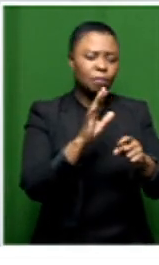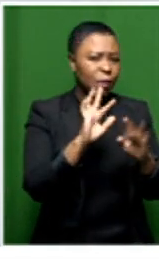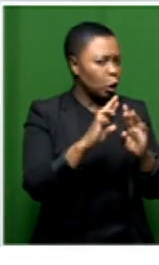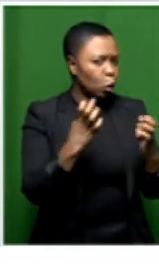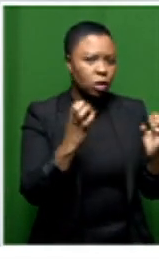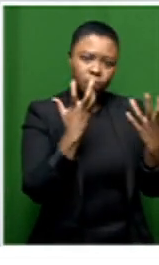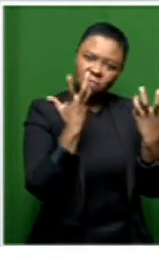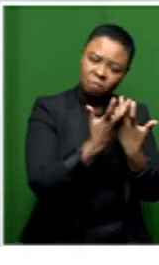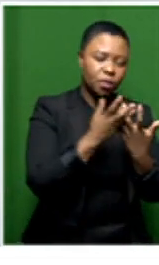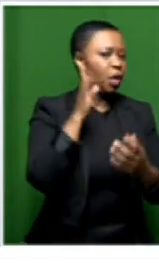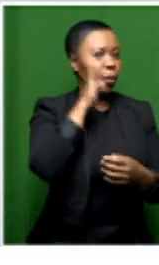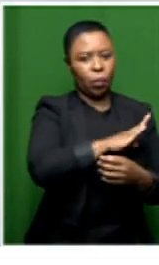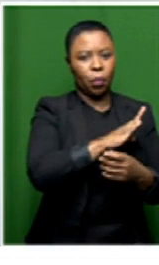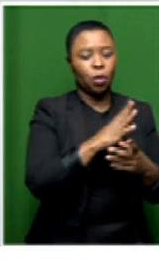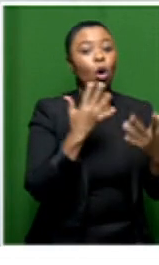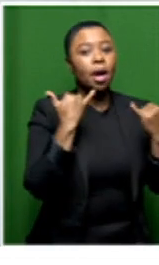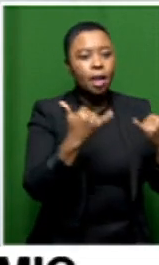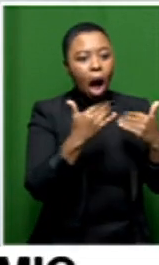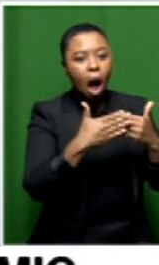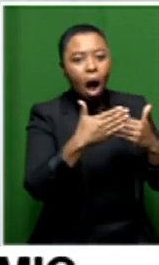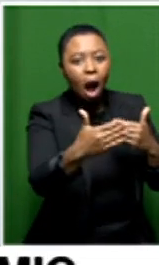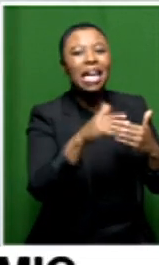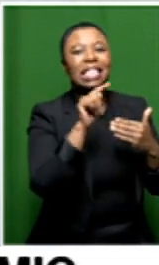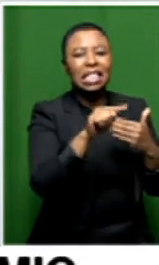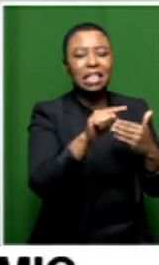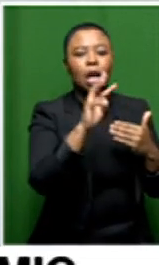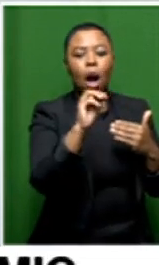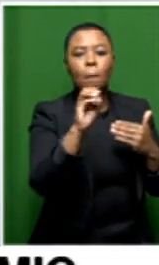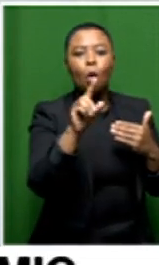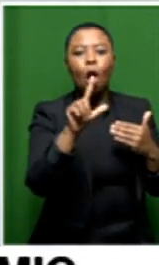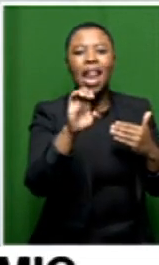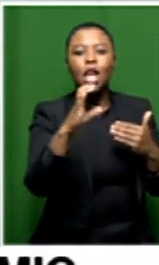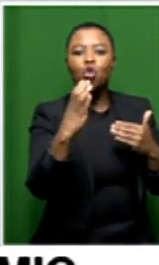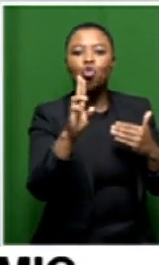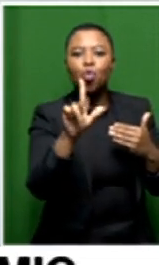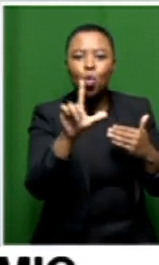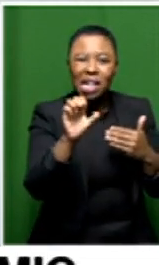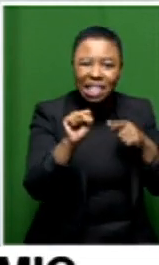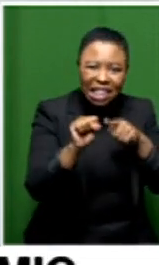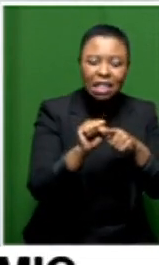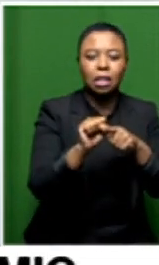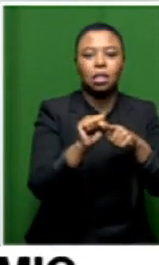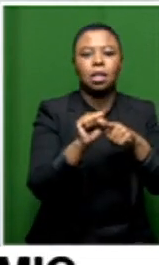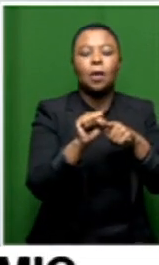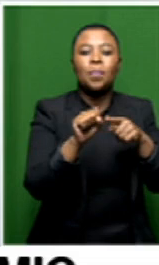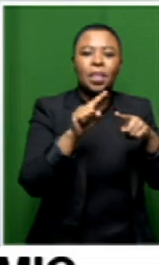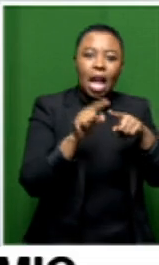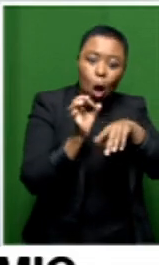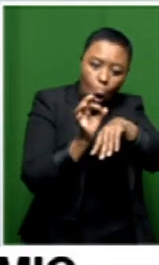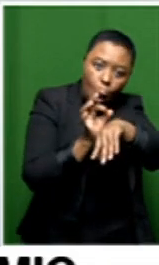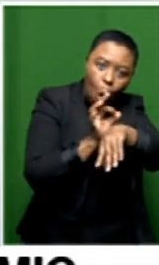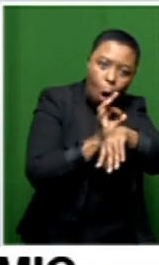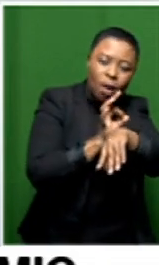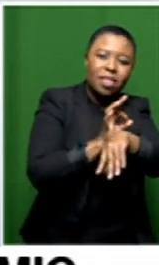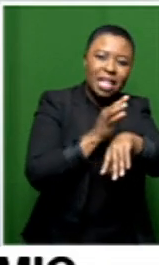now that we have discovered which molecules are in circulation and the presence of these microclots as